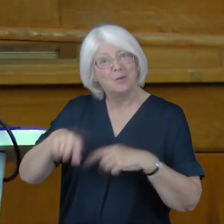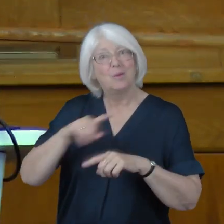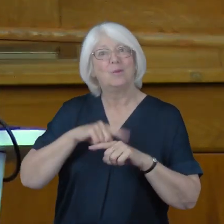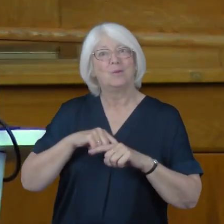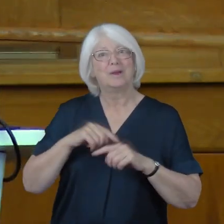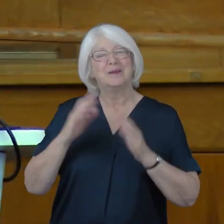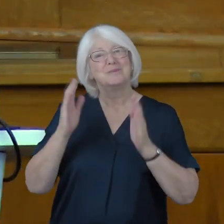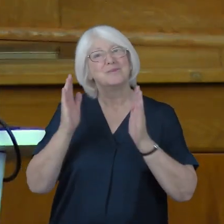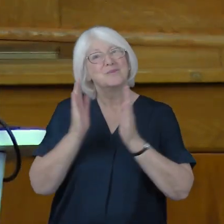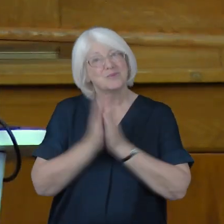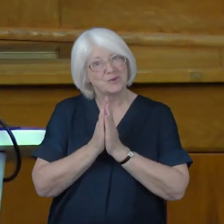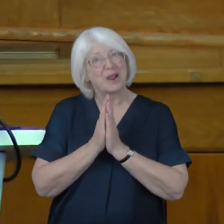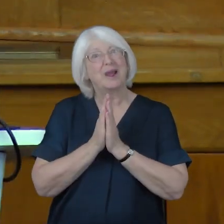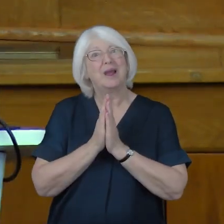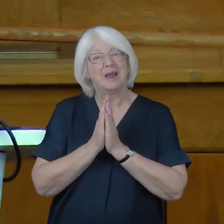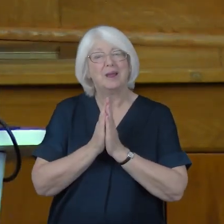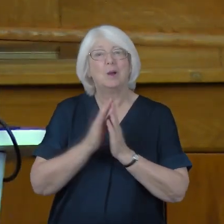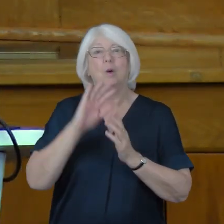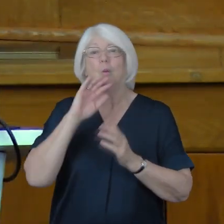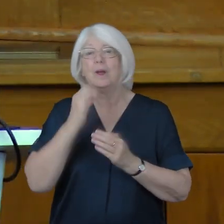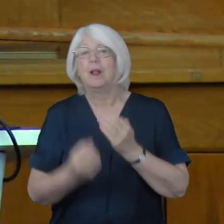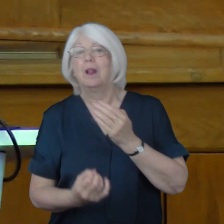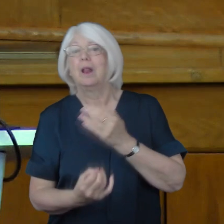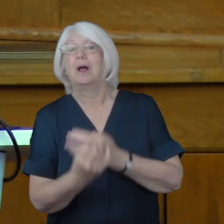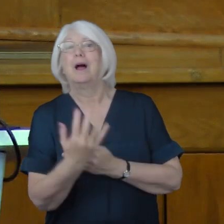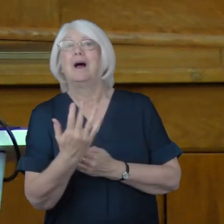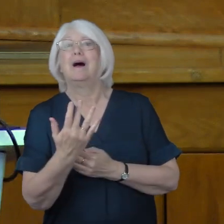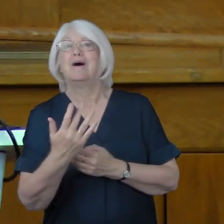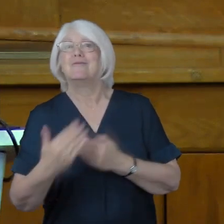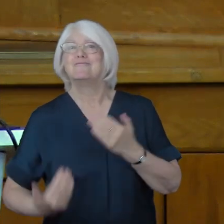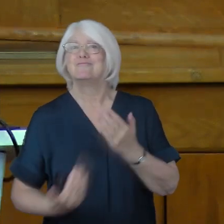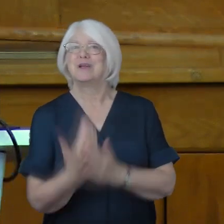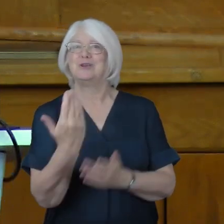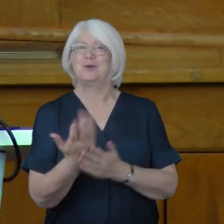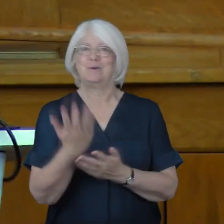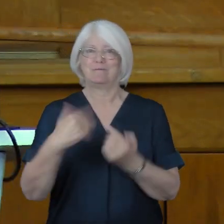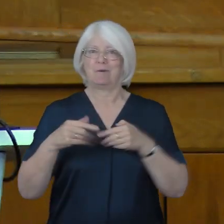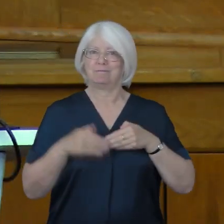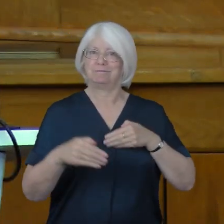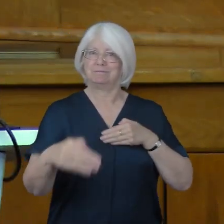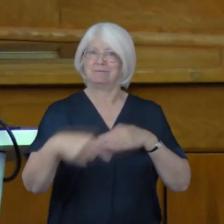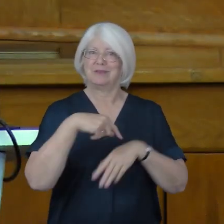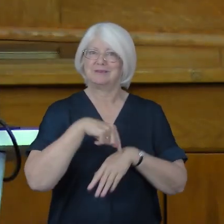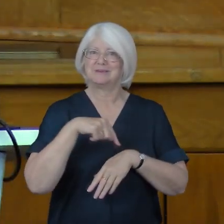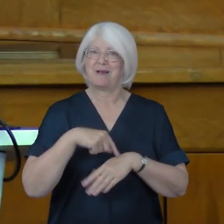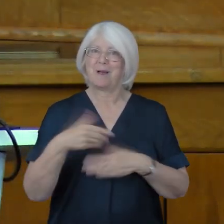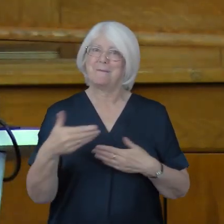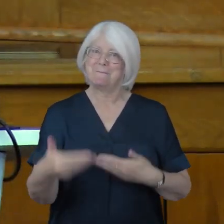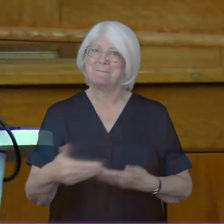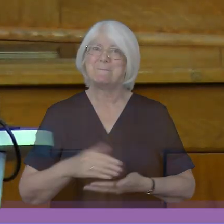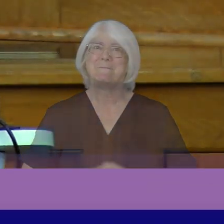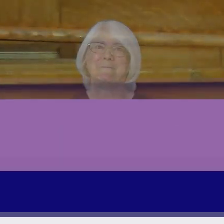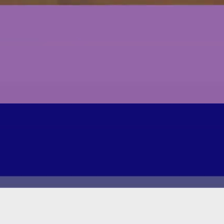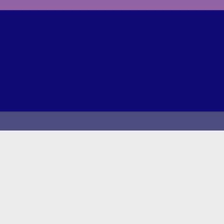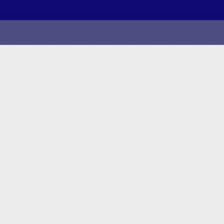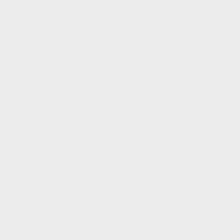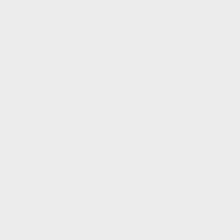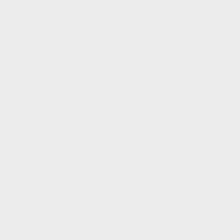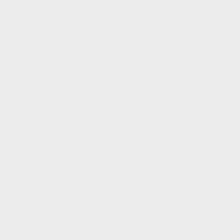will rise renewed from these times. Thank you.